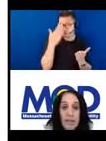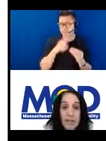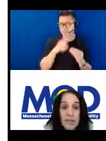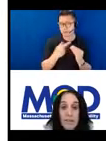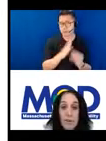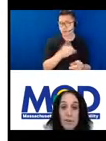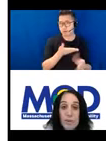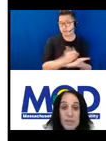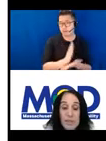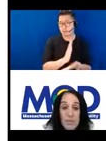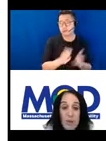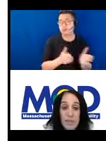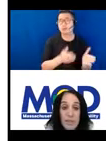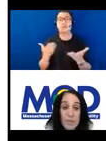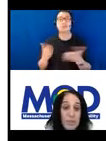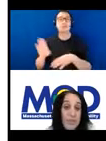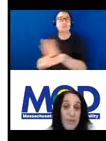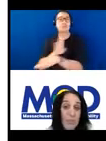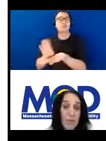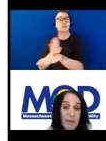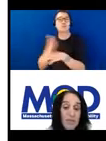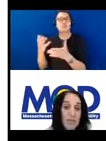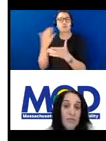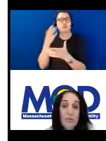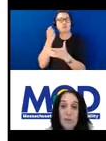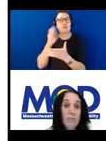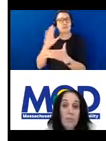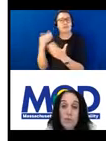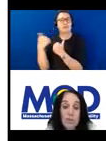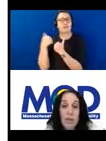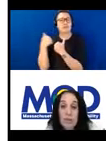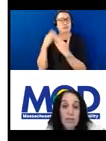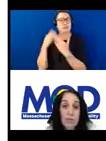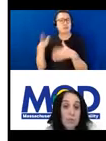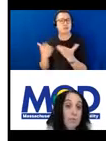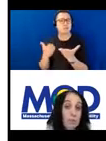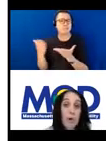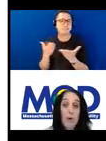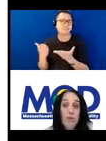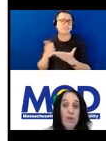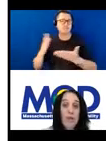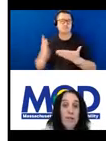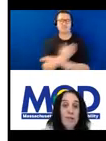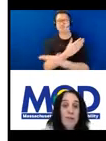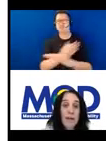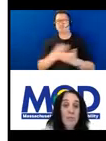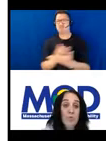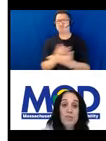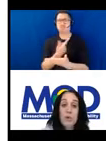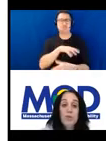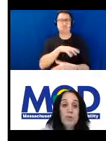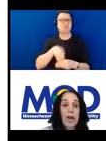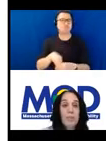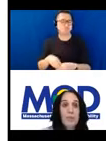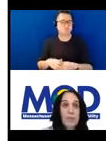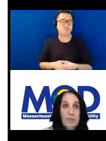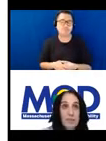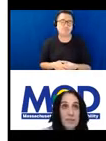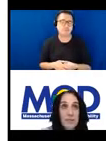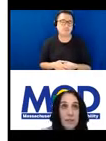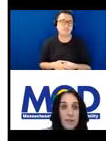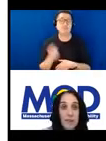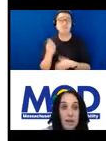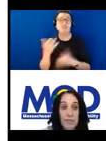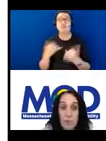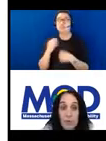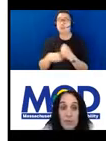government entity or a business wanting to understand their obligations, we're talking to both. We spoke to a lot of people this